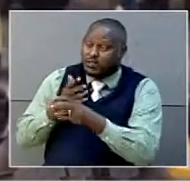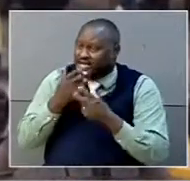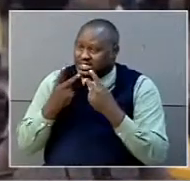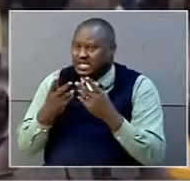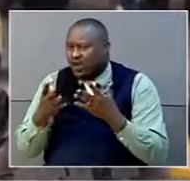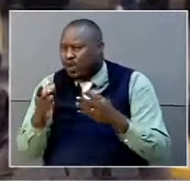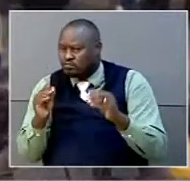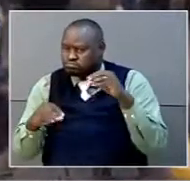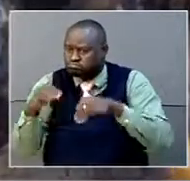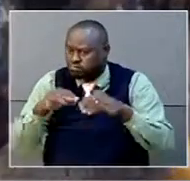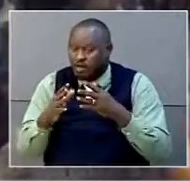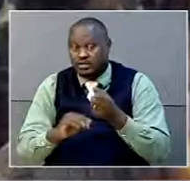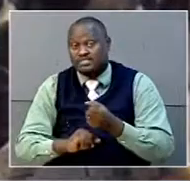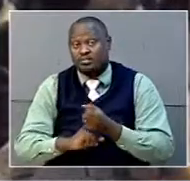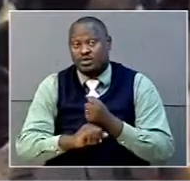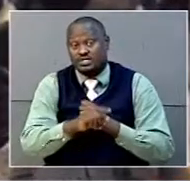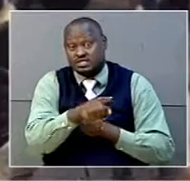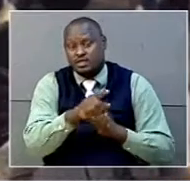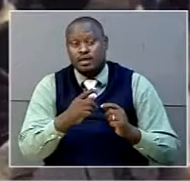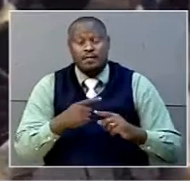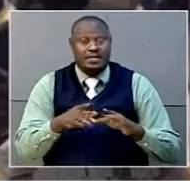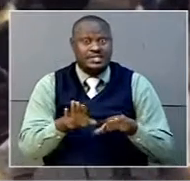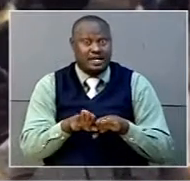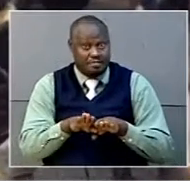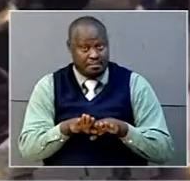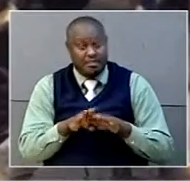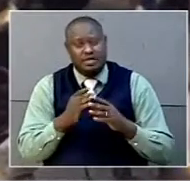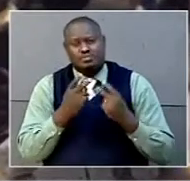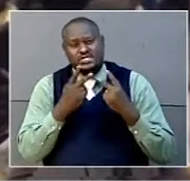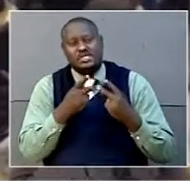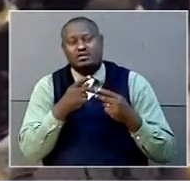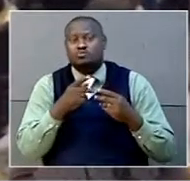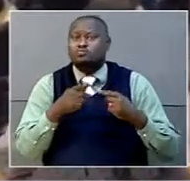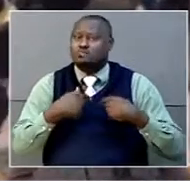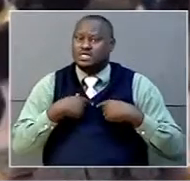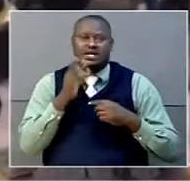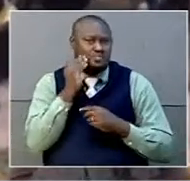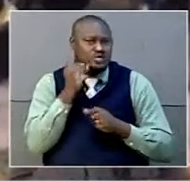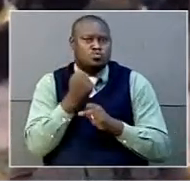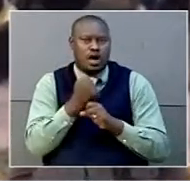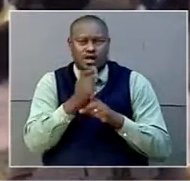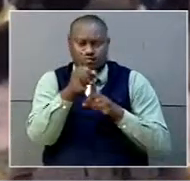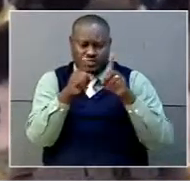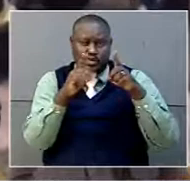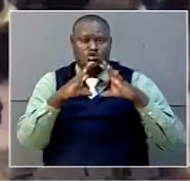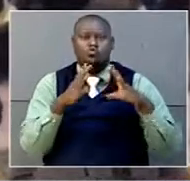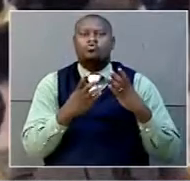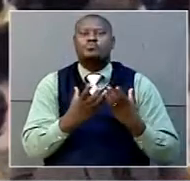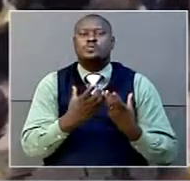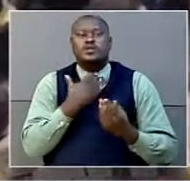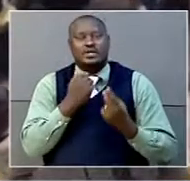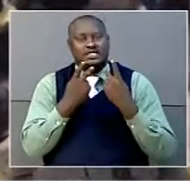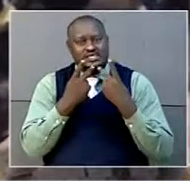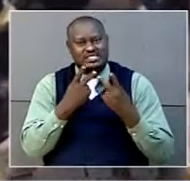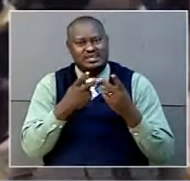here and how they can support. But also as a development worker, I would have loved to have seen a